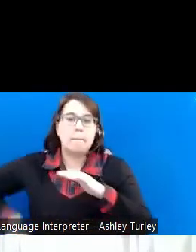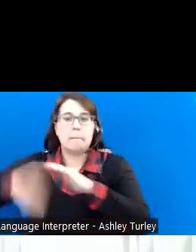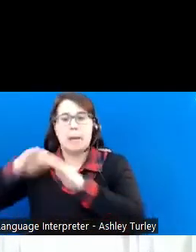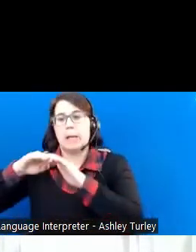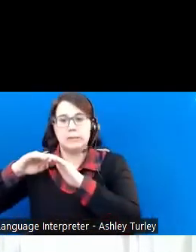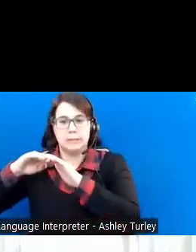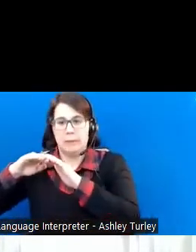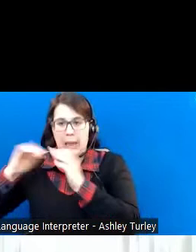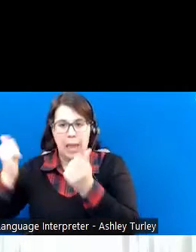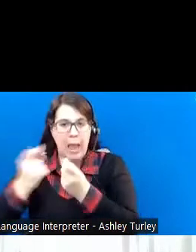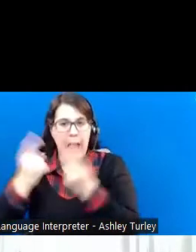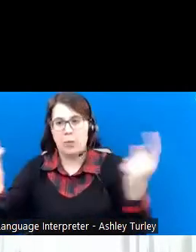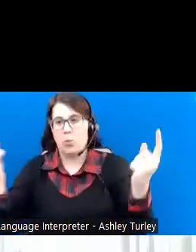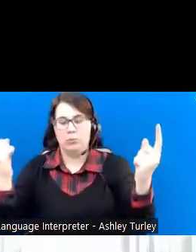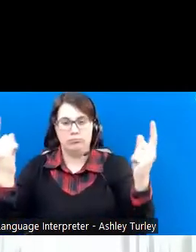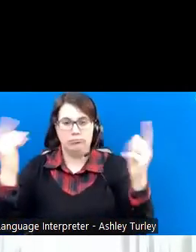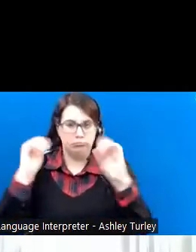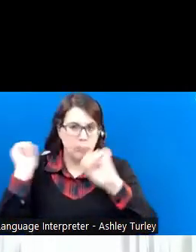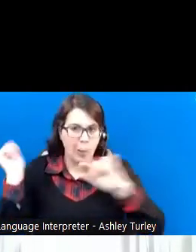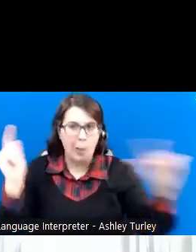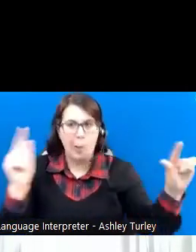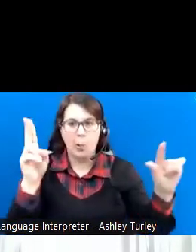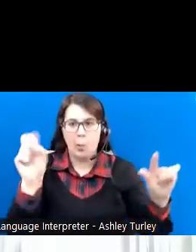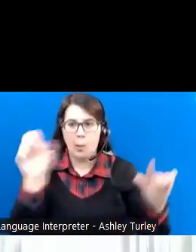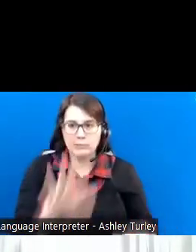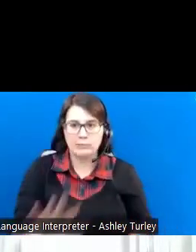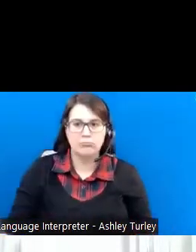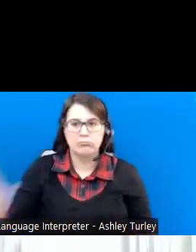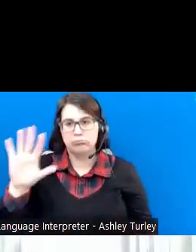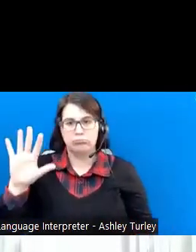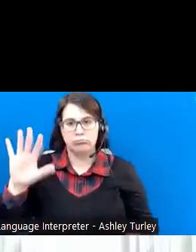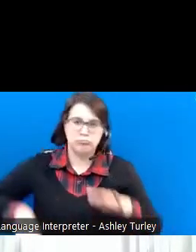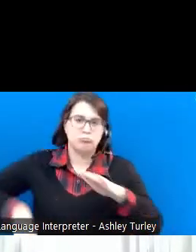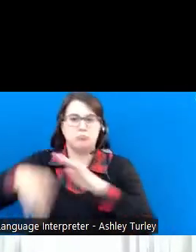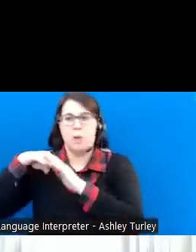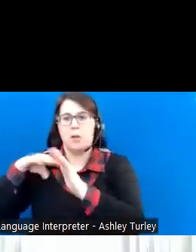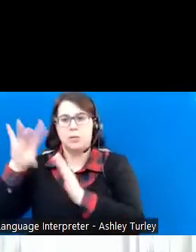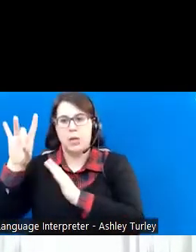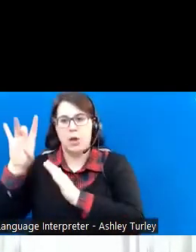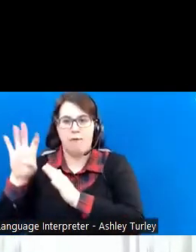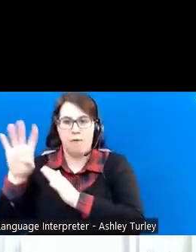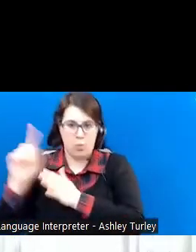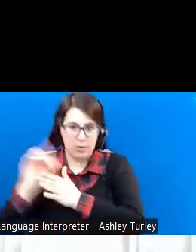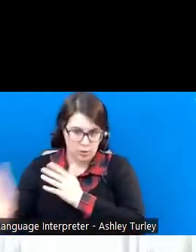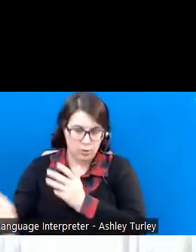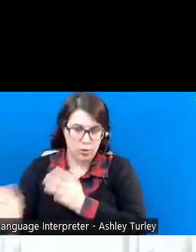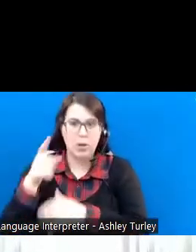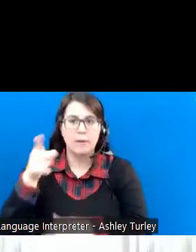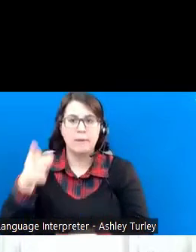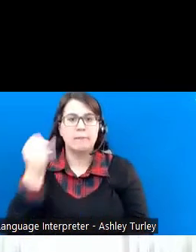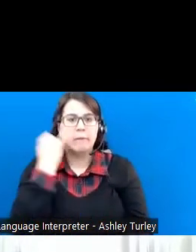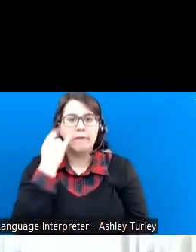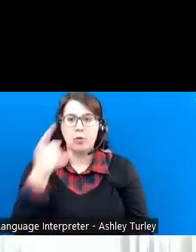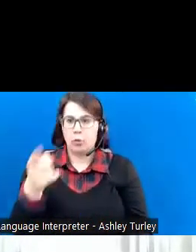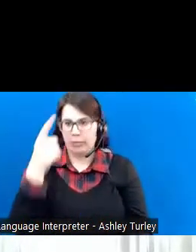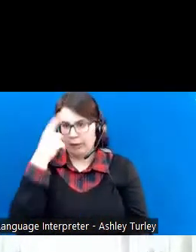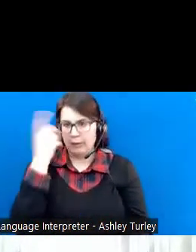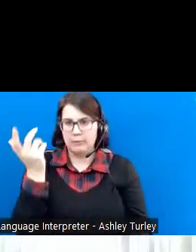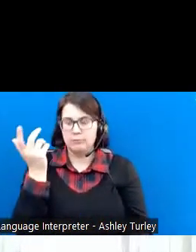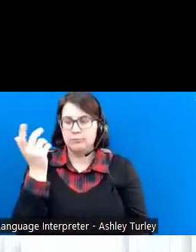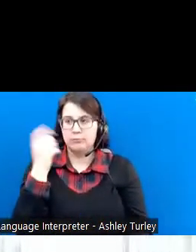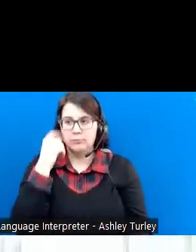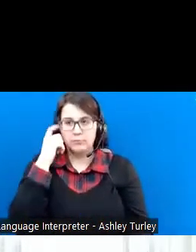in the entire United States can get on SSI. So if you think about people